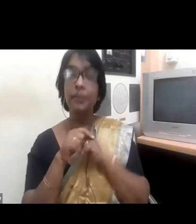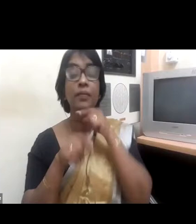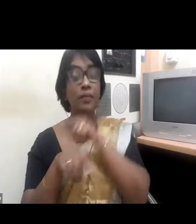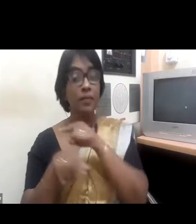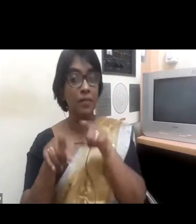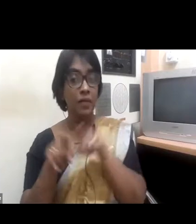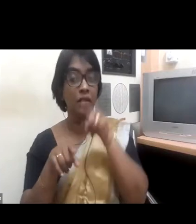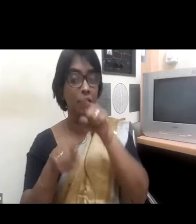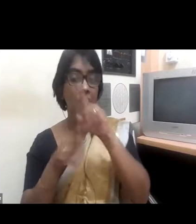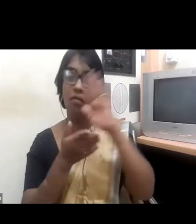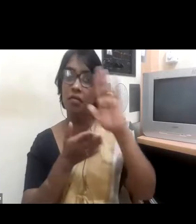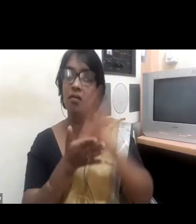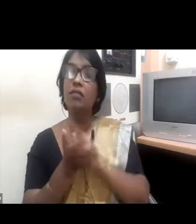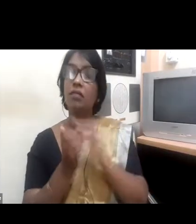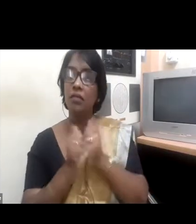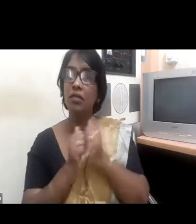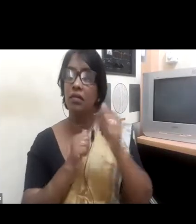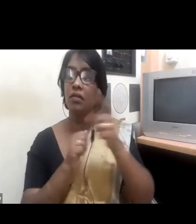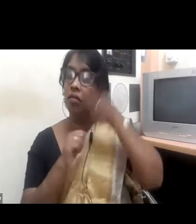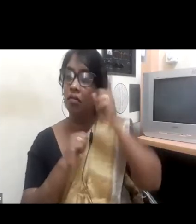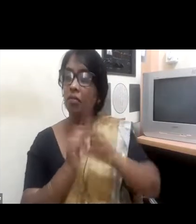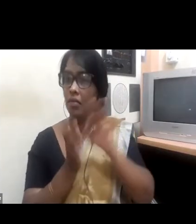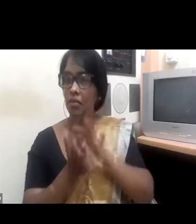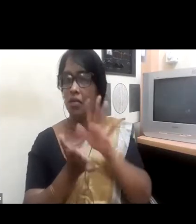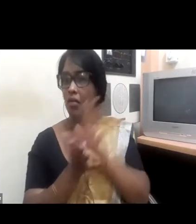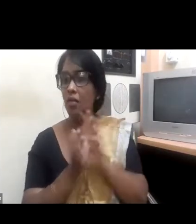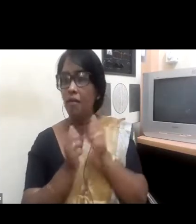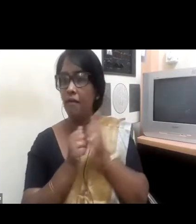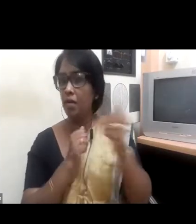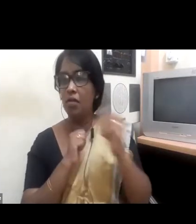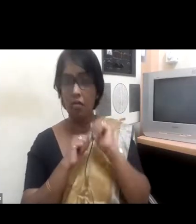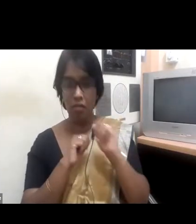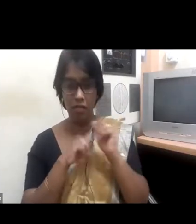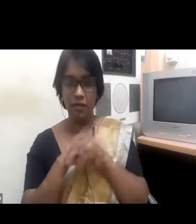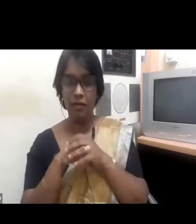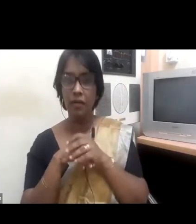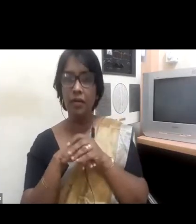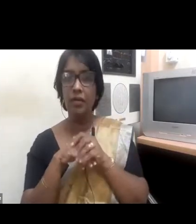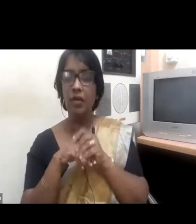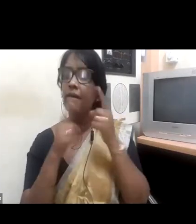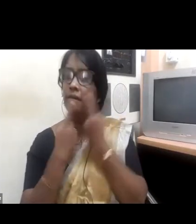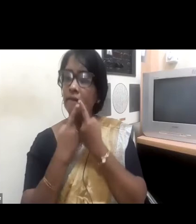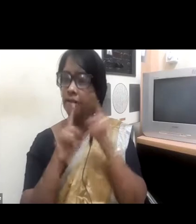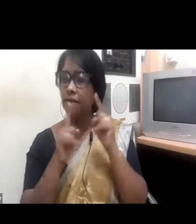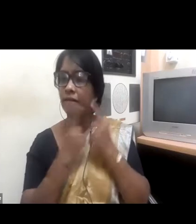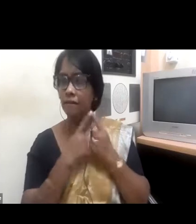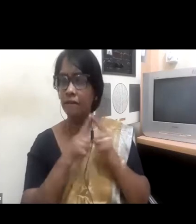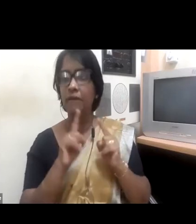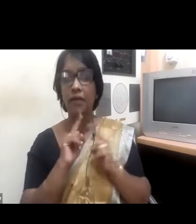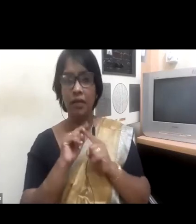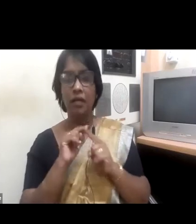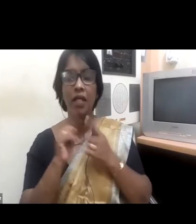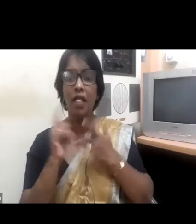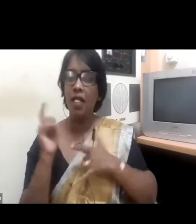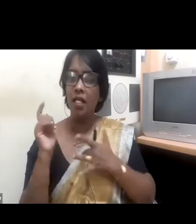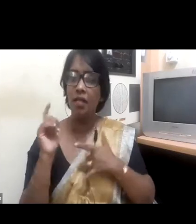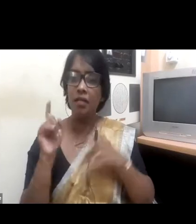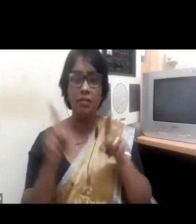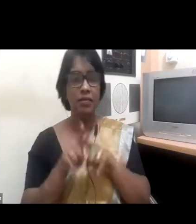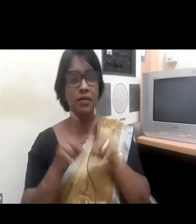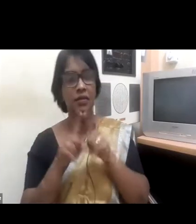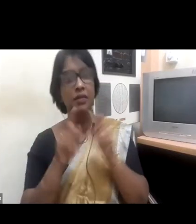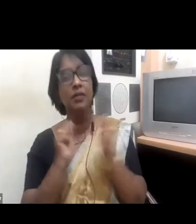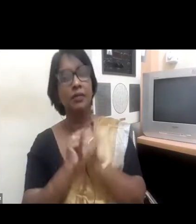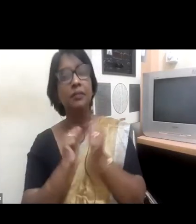to individuals with different temperaments. I think that tacit knowledge will reduce the time taken